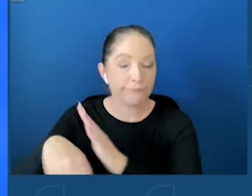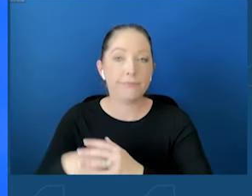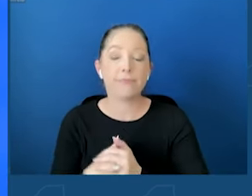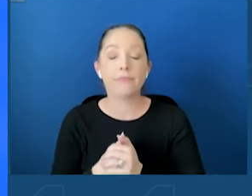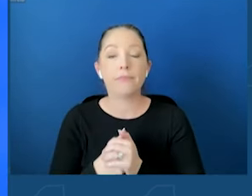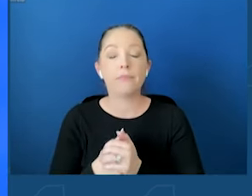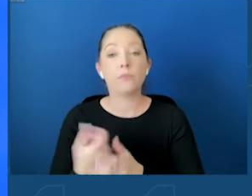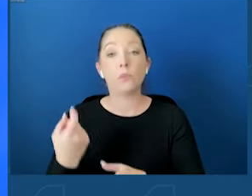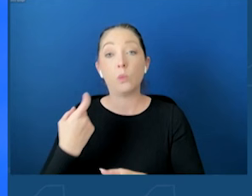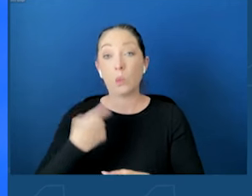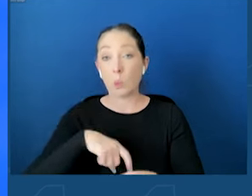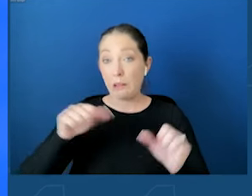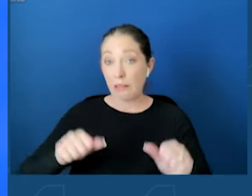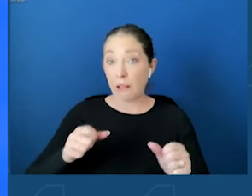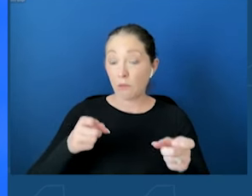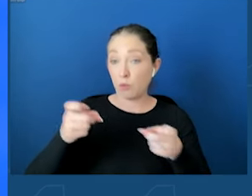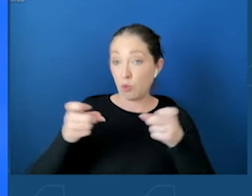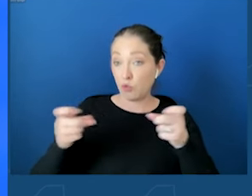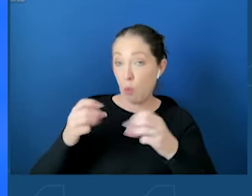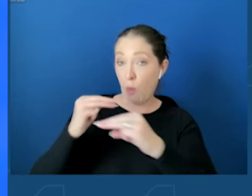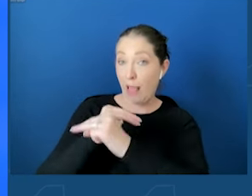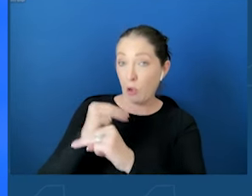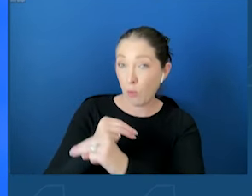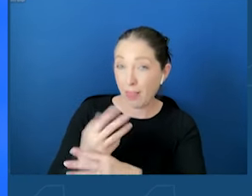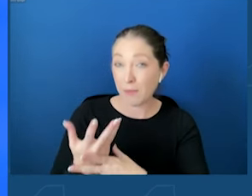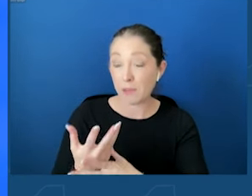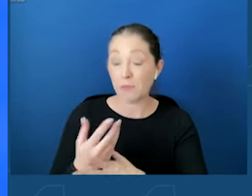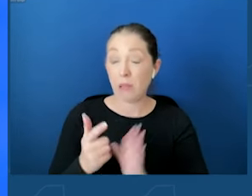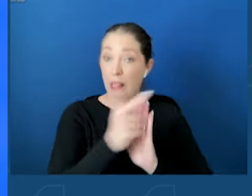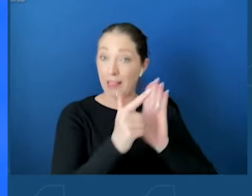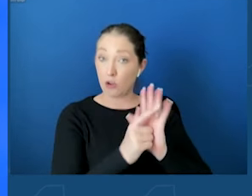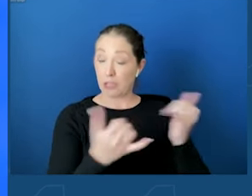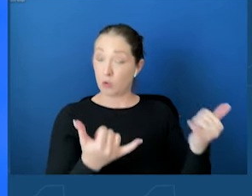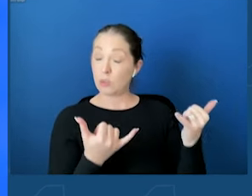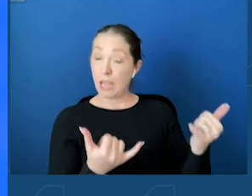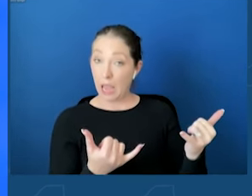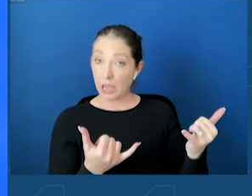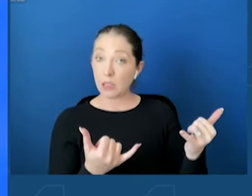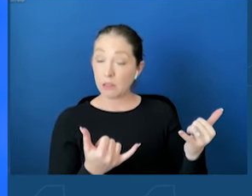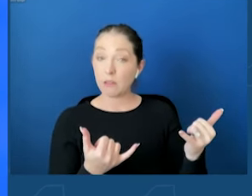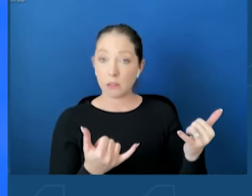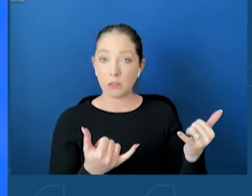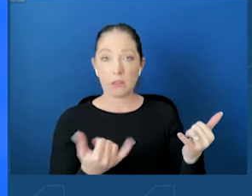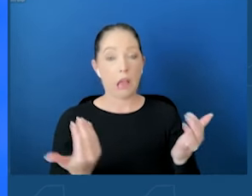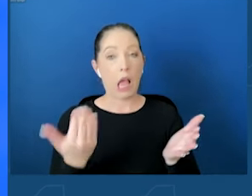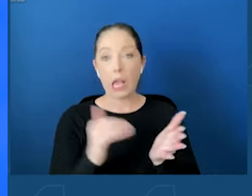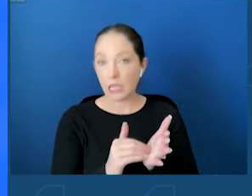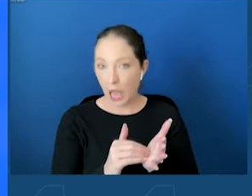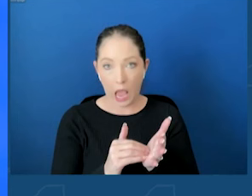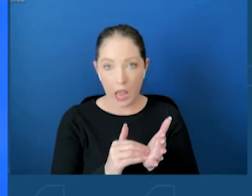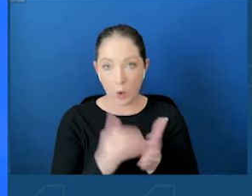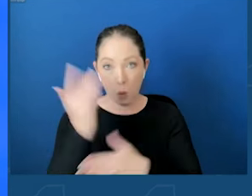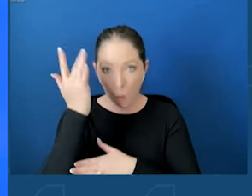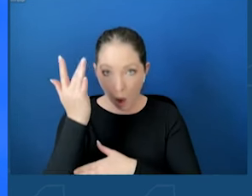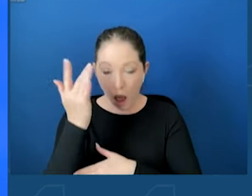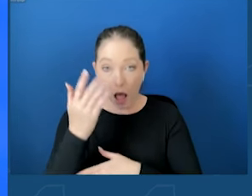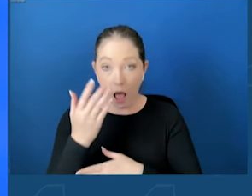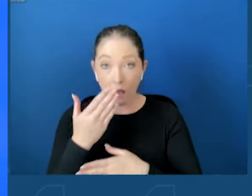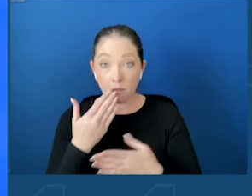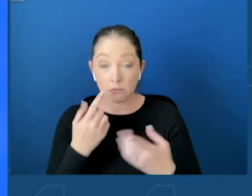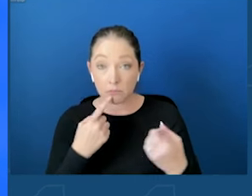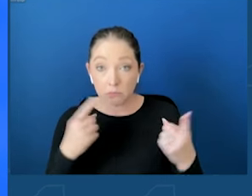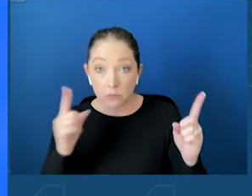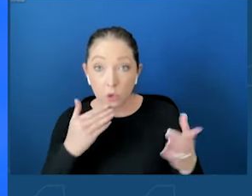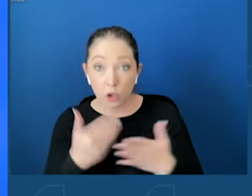algorithms. The legislation today, again, is a testament to what partnership looks like. Our Attorney General, she'll be out